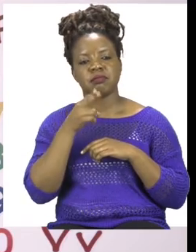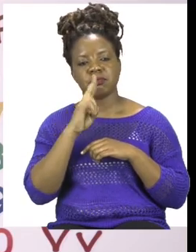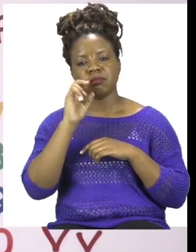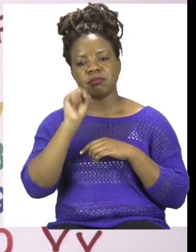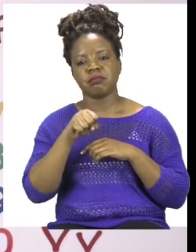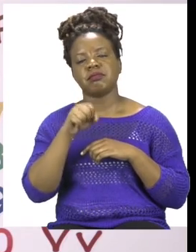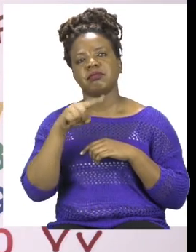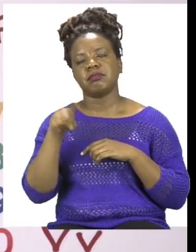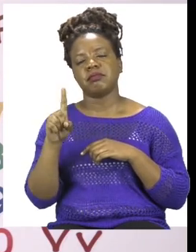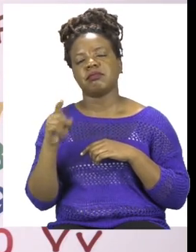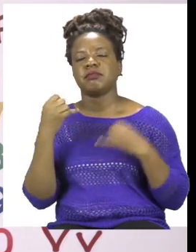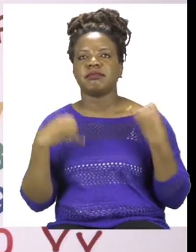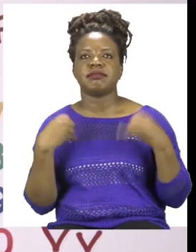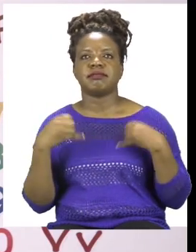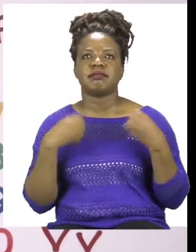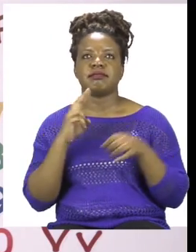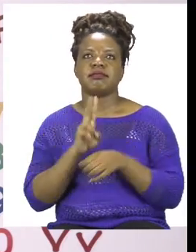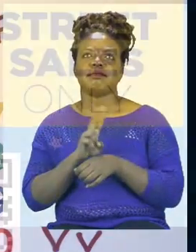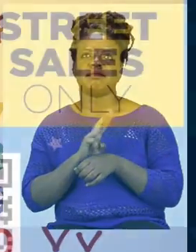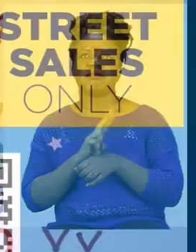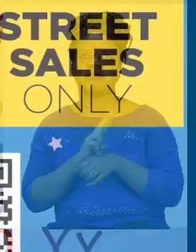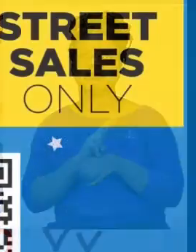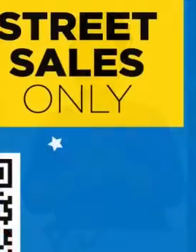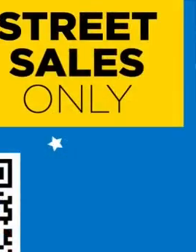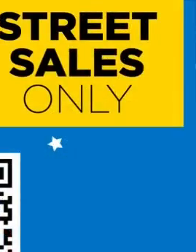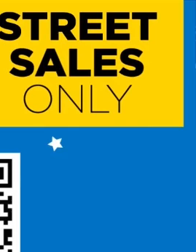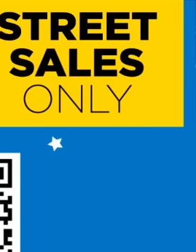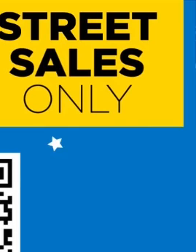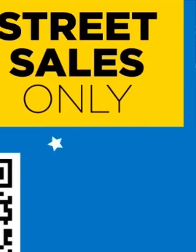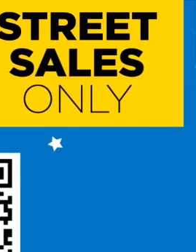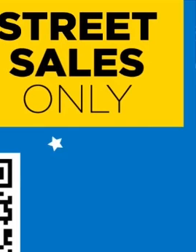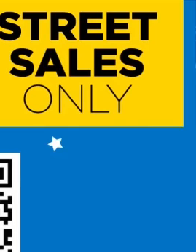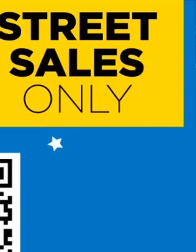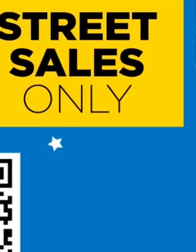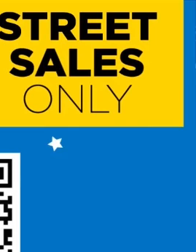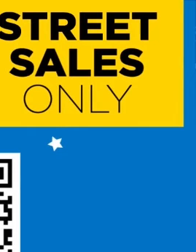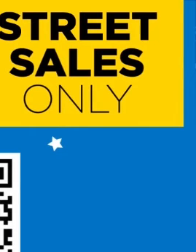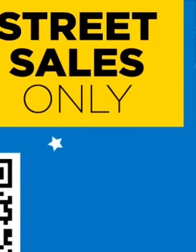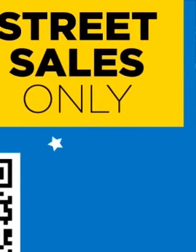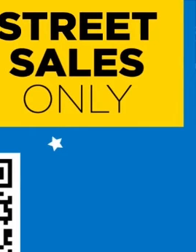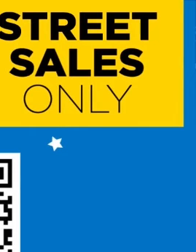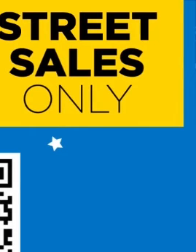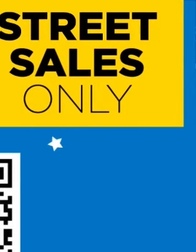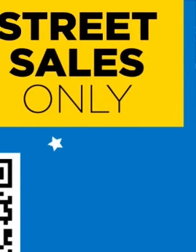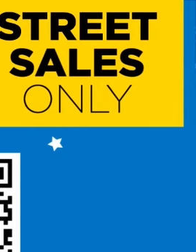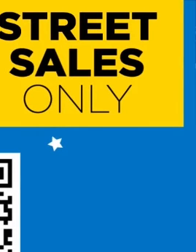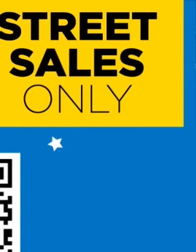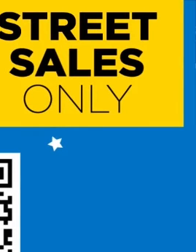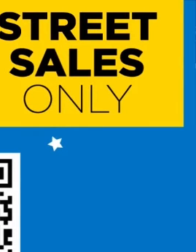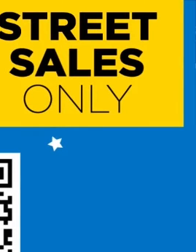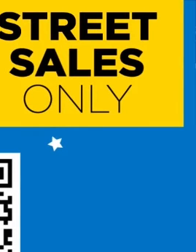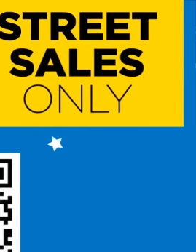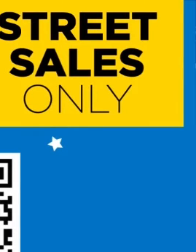Have fun and I'll see you soon after the advert break. Follow us on MyZone Facebook, Active Kids to watch your daily lesson